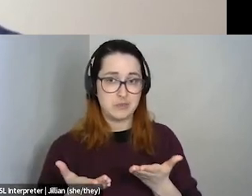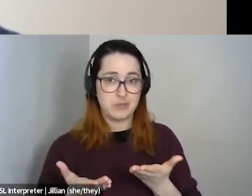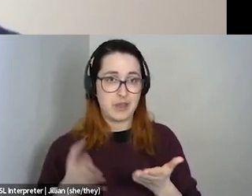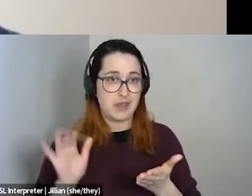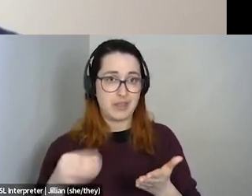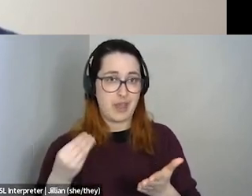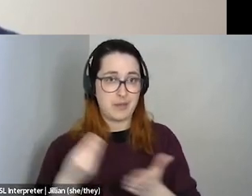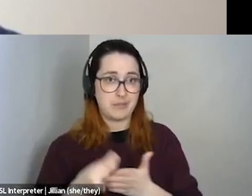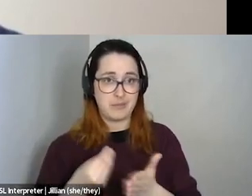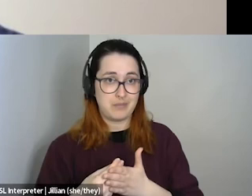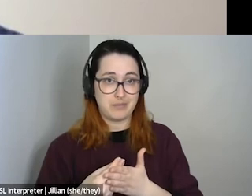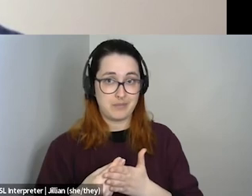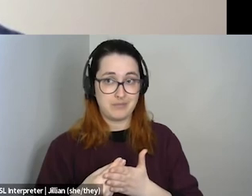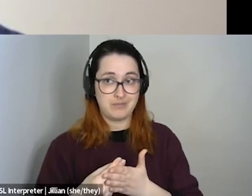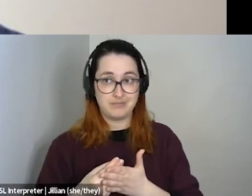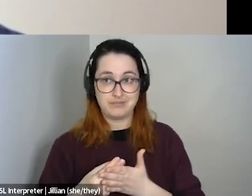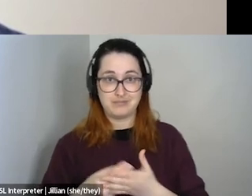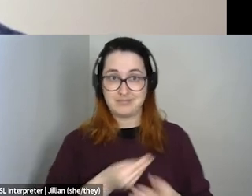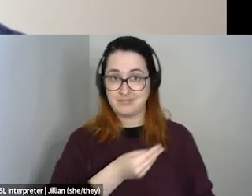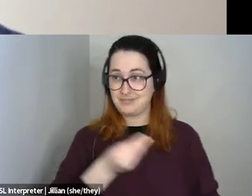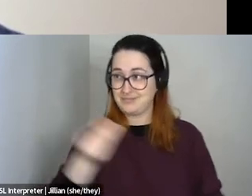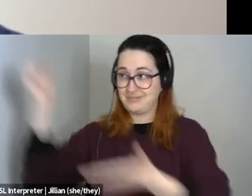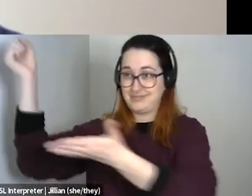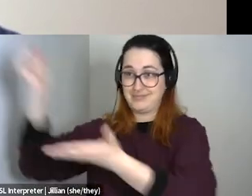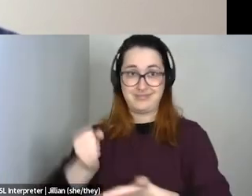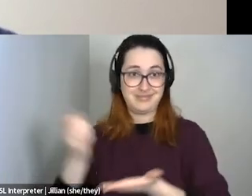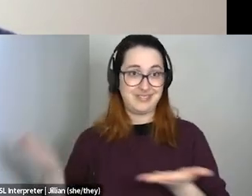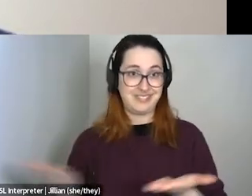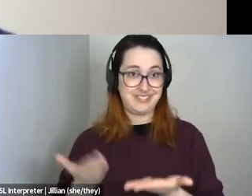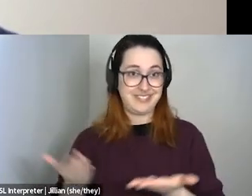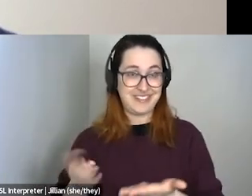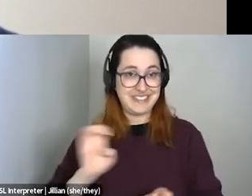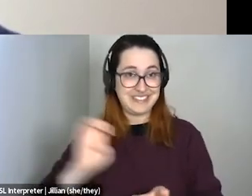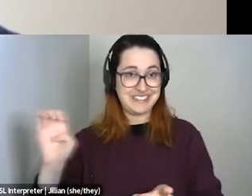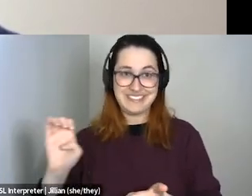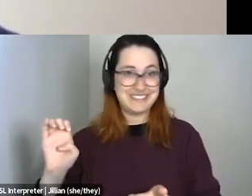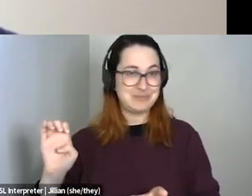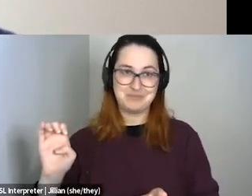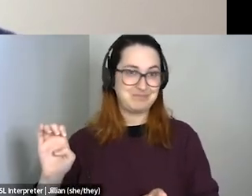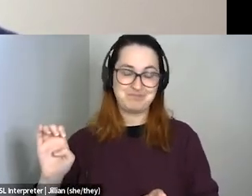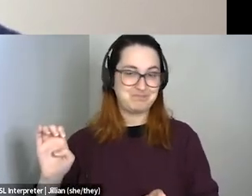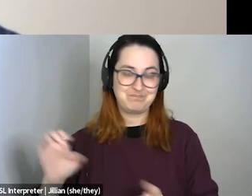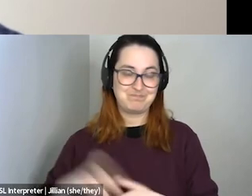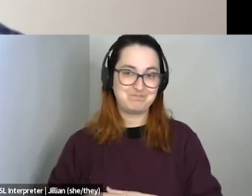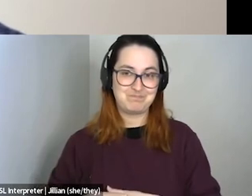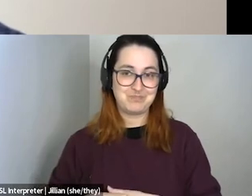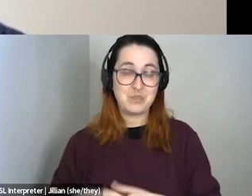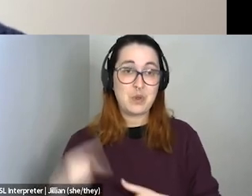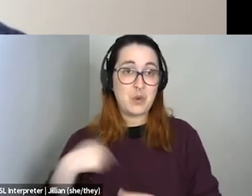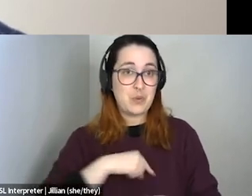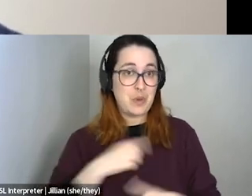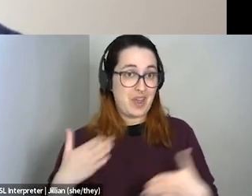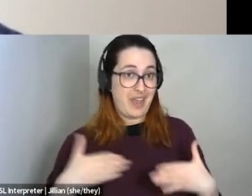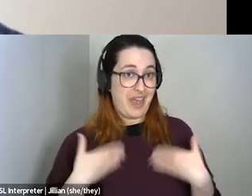way to Atlanta, Canada. So, you know, it would be nice. Like, sure. We also are happy that people in other